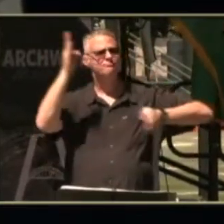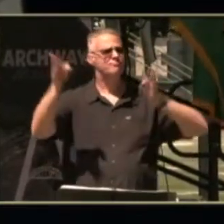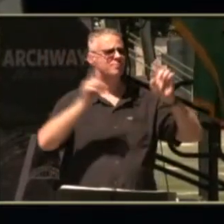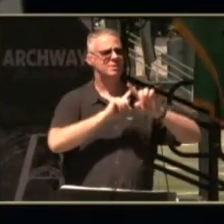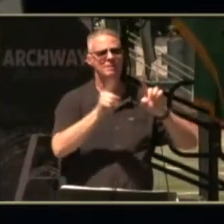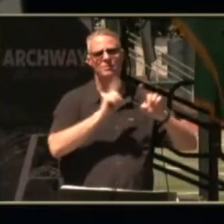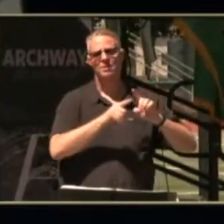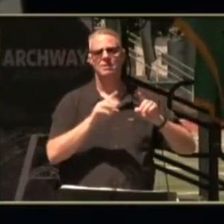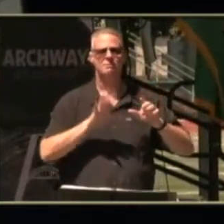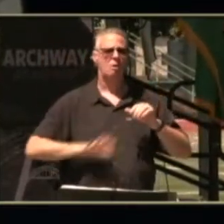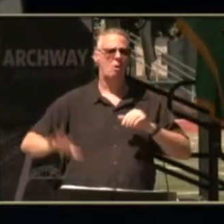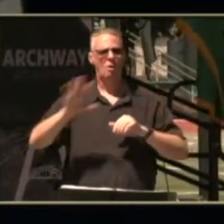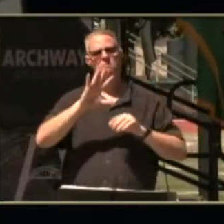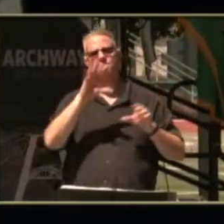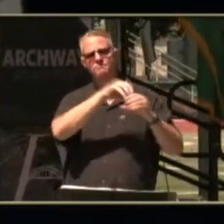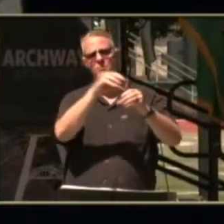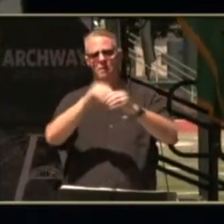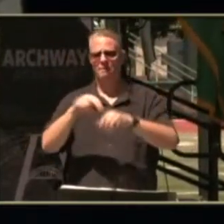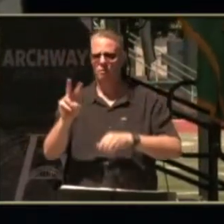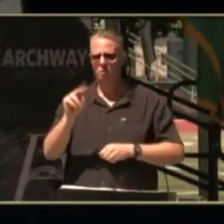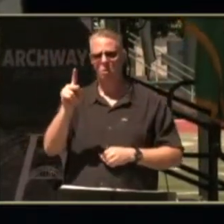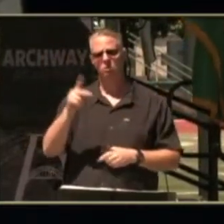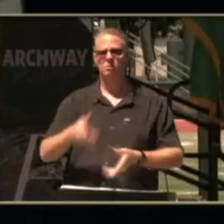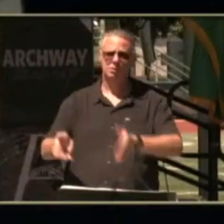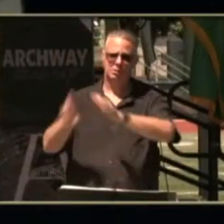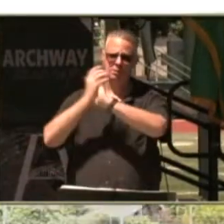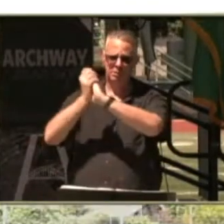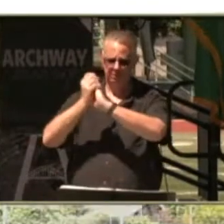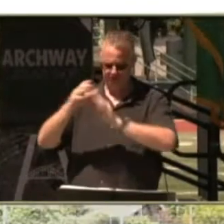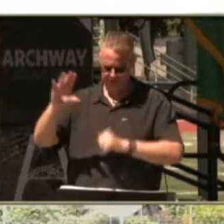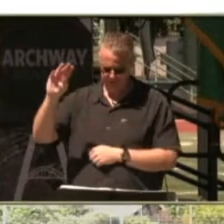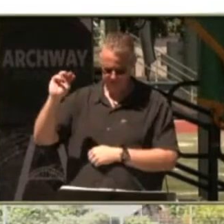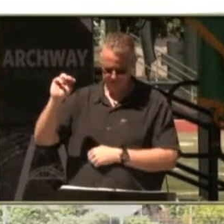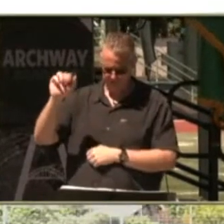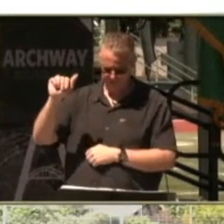outings in vancouver and portland congratulations matias